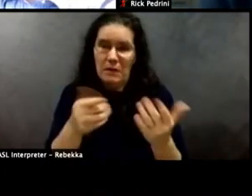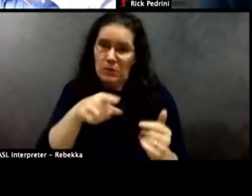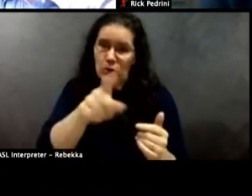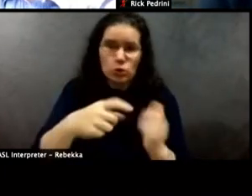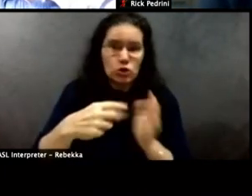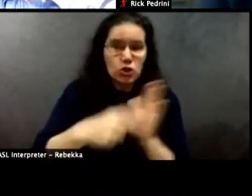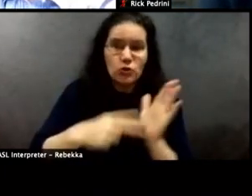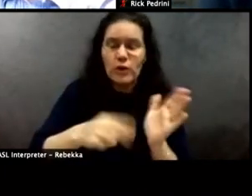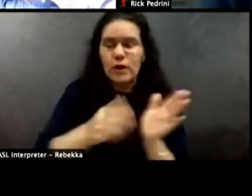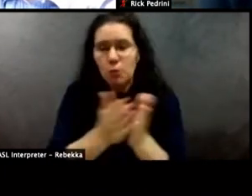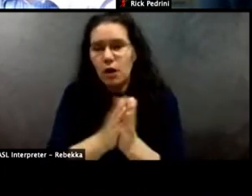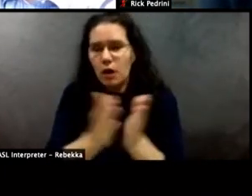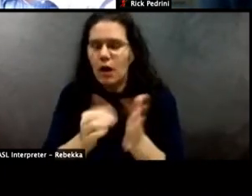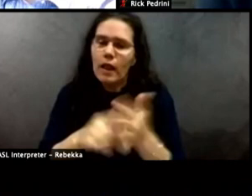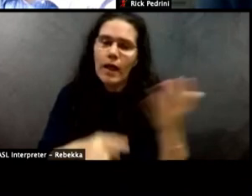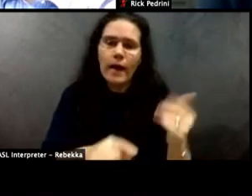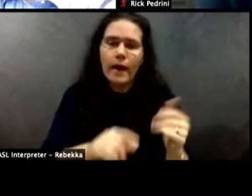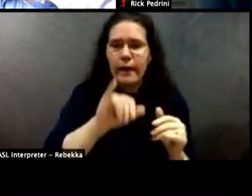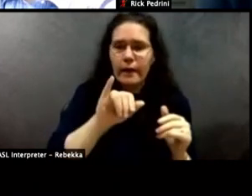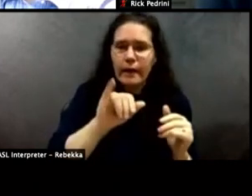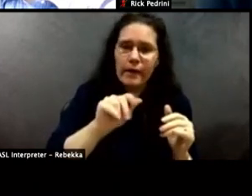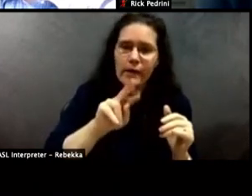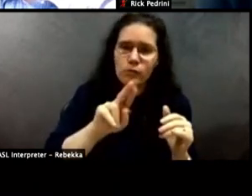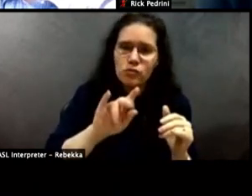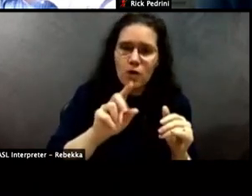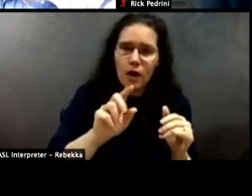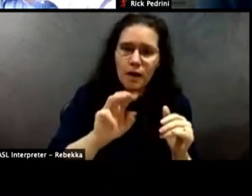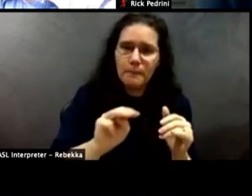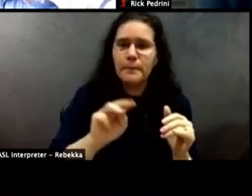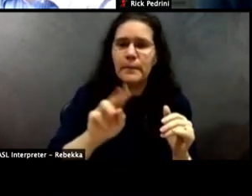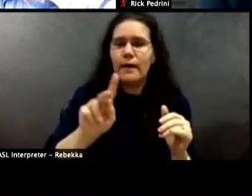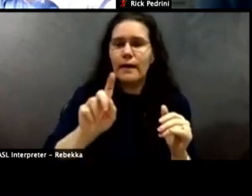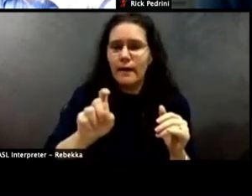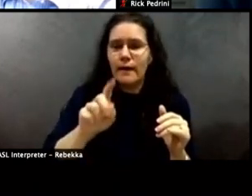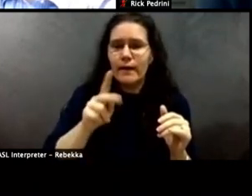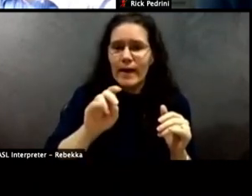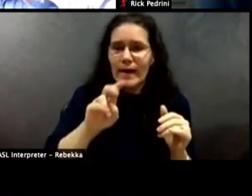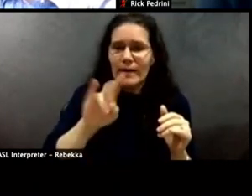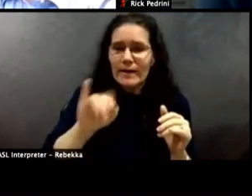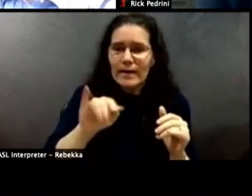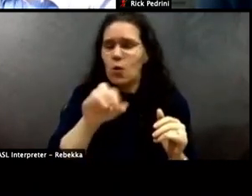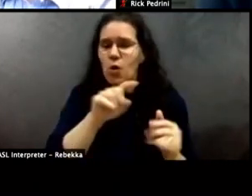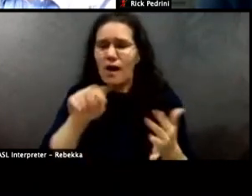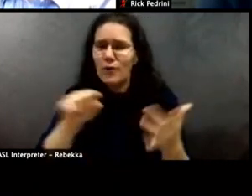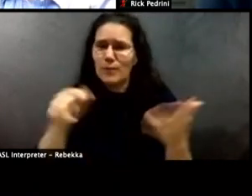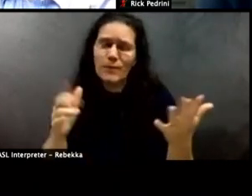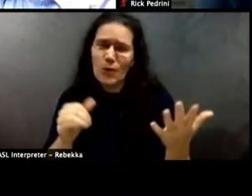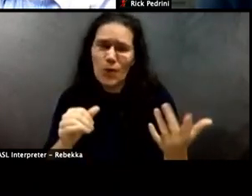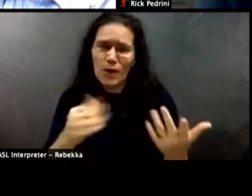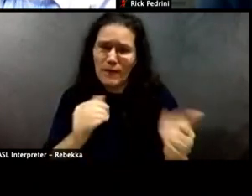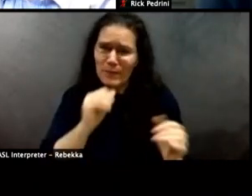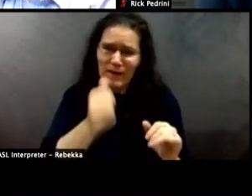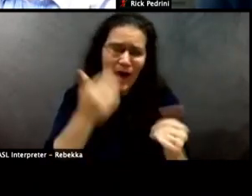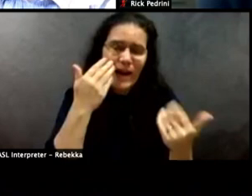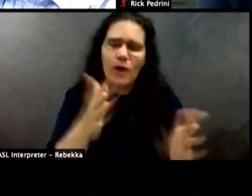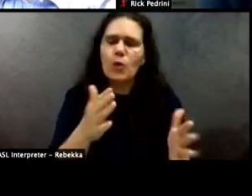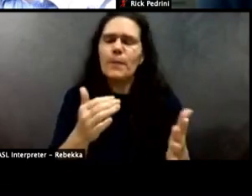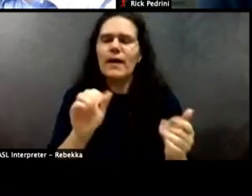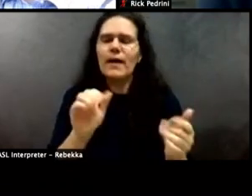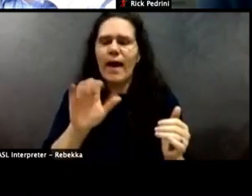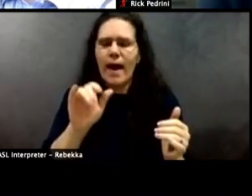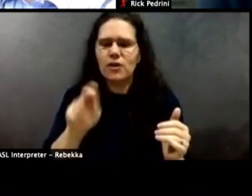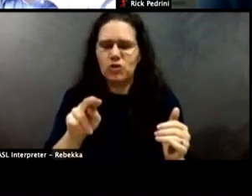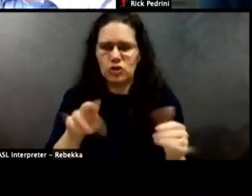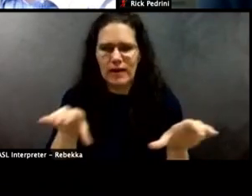read all these books from like Ibram Kendi and all these other people. Or maybe you shouldn't. Right. Like there needs to be action and whatever it is going to be. I mean,